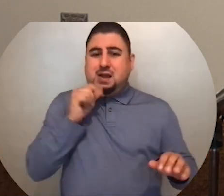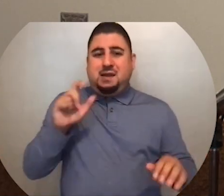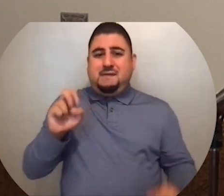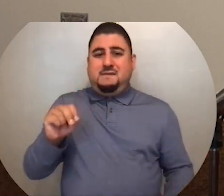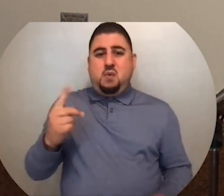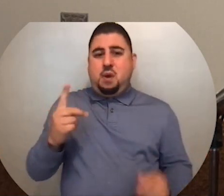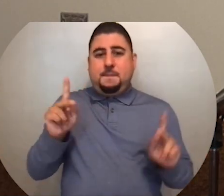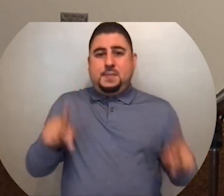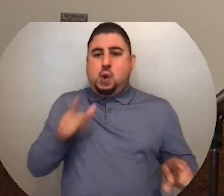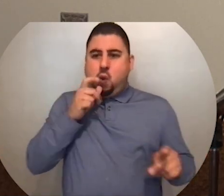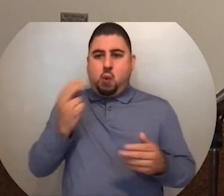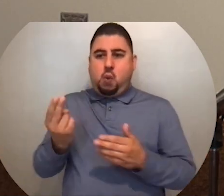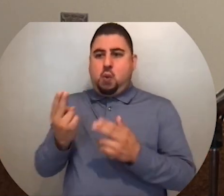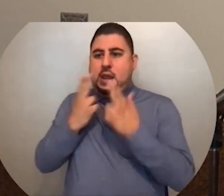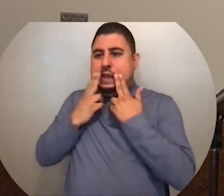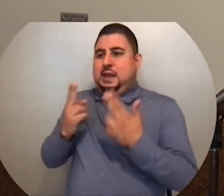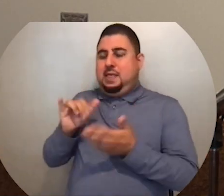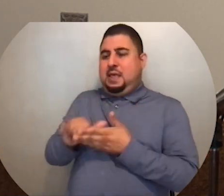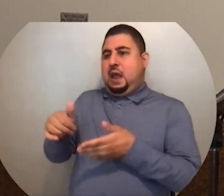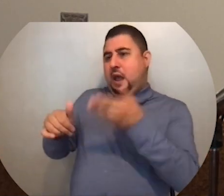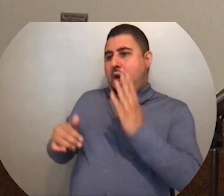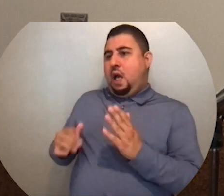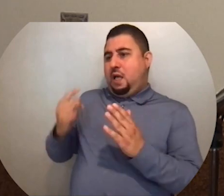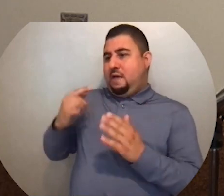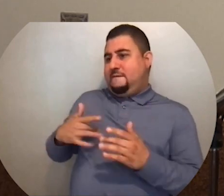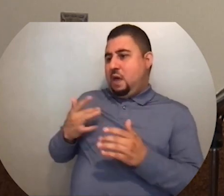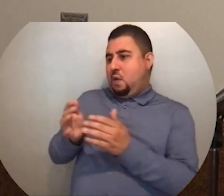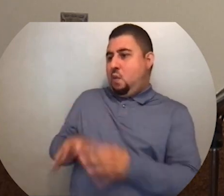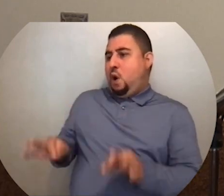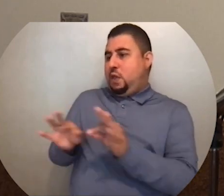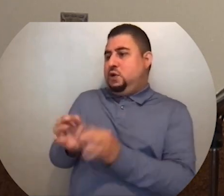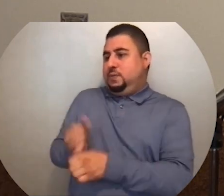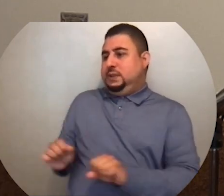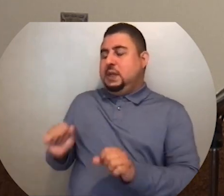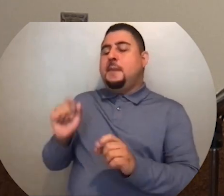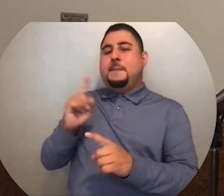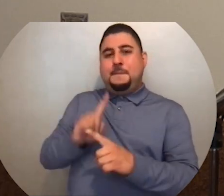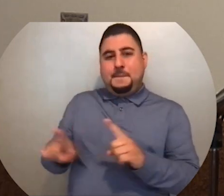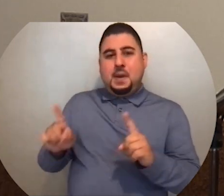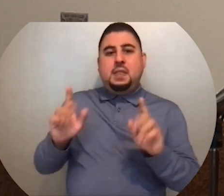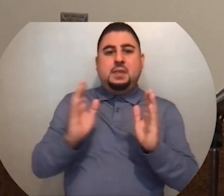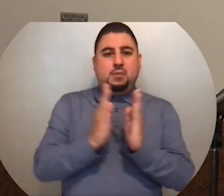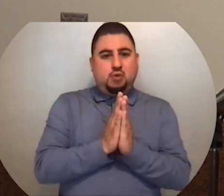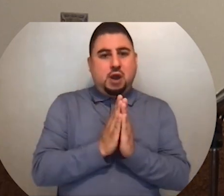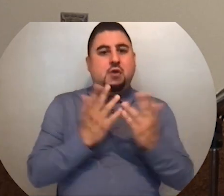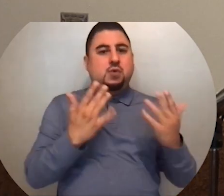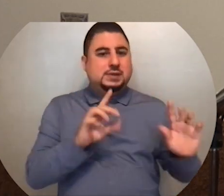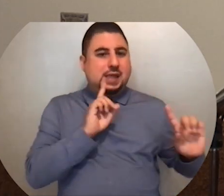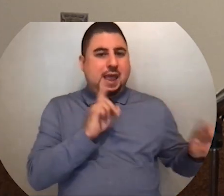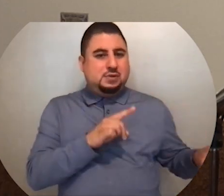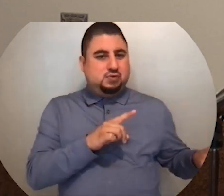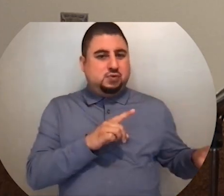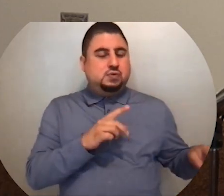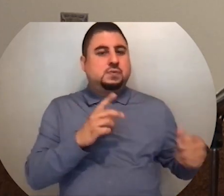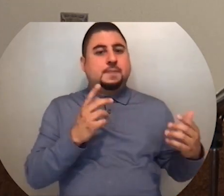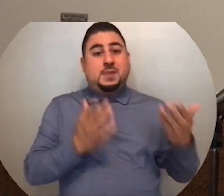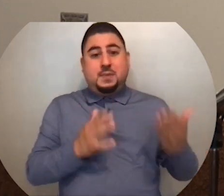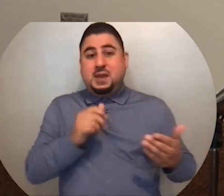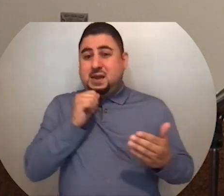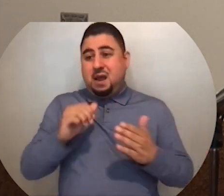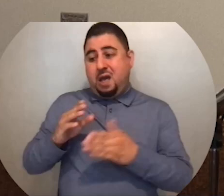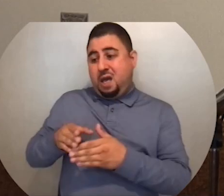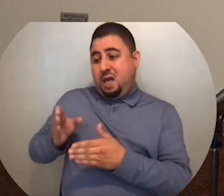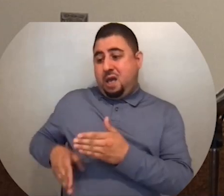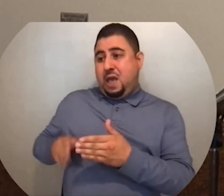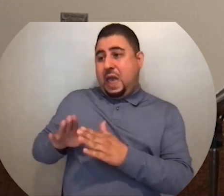even one person that God felt was worthy to be saved, and yet the prayer was answered. Maybe not to